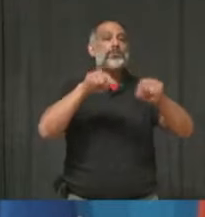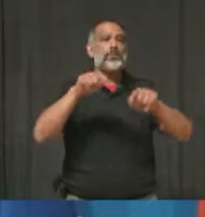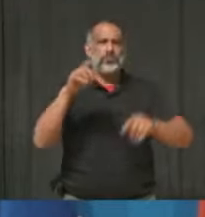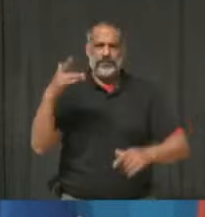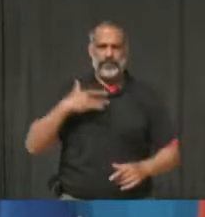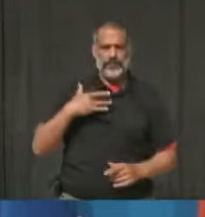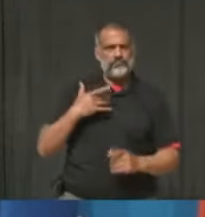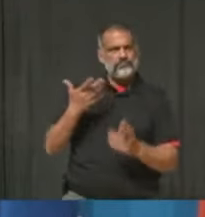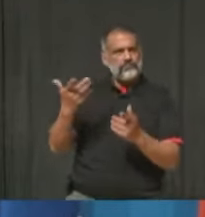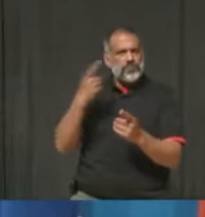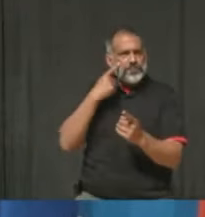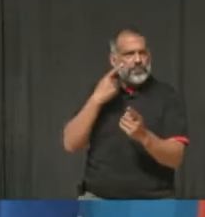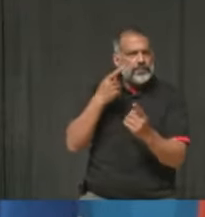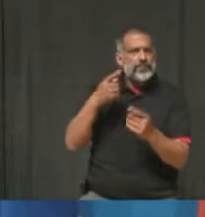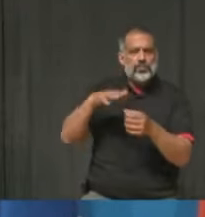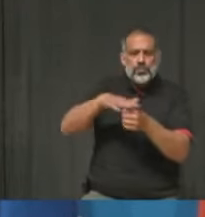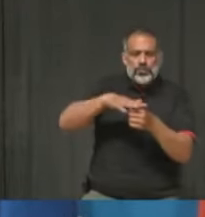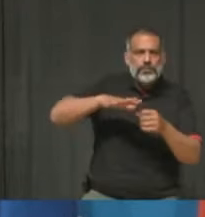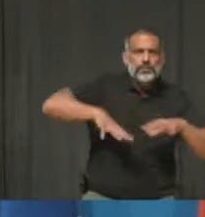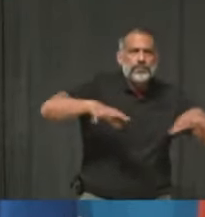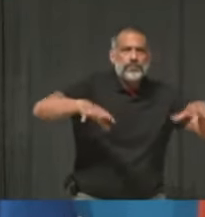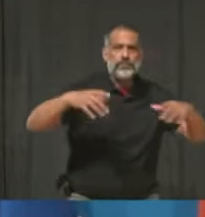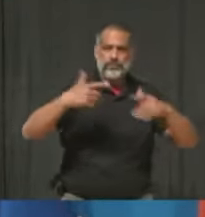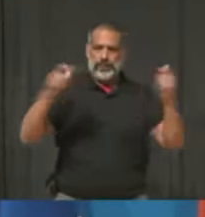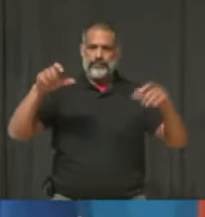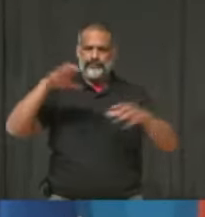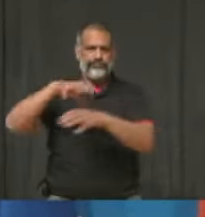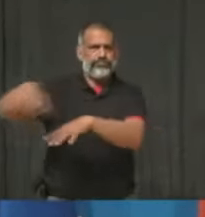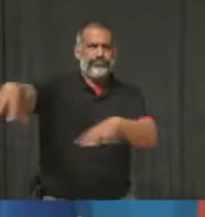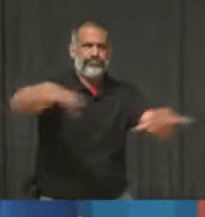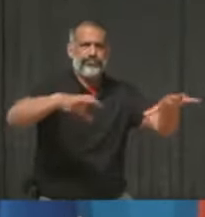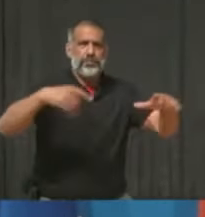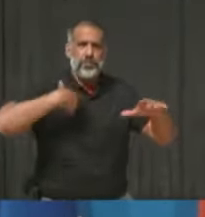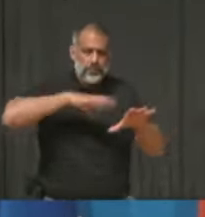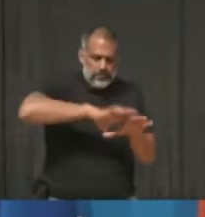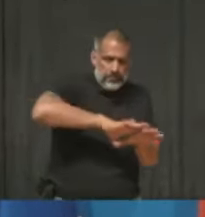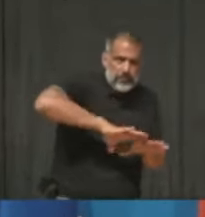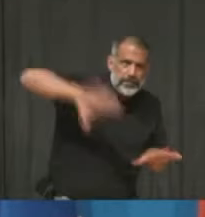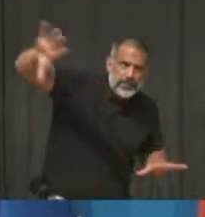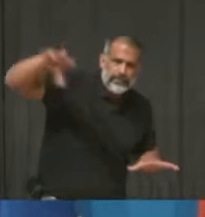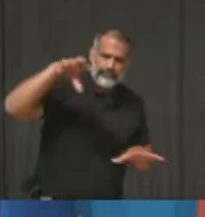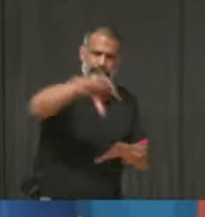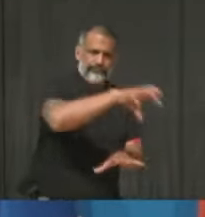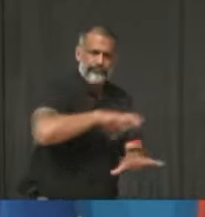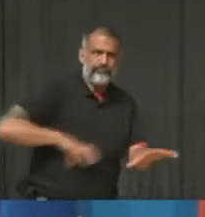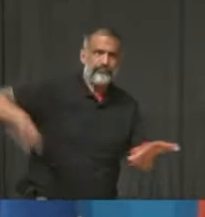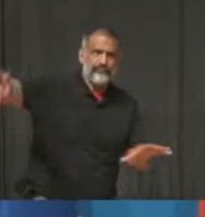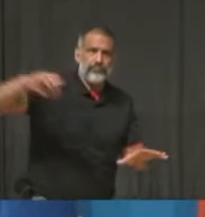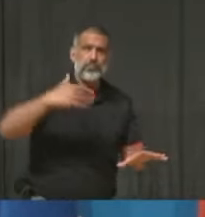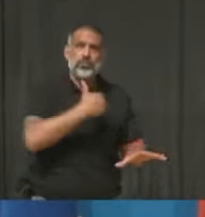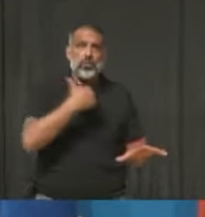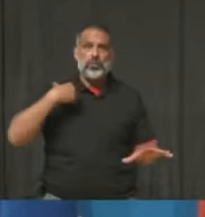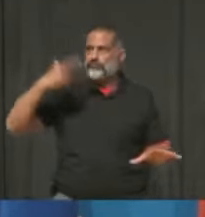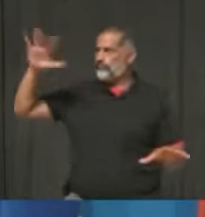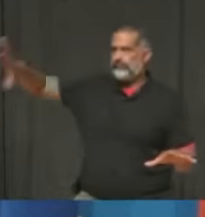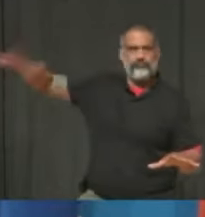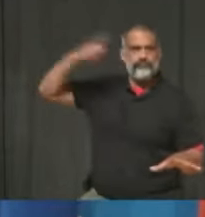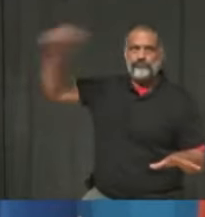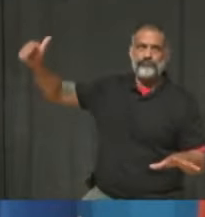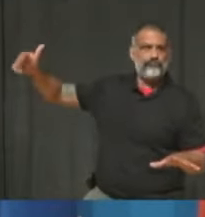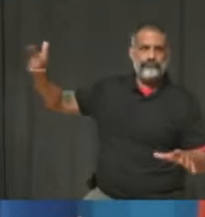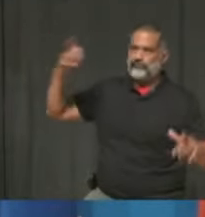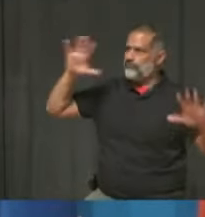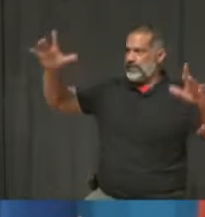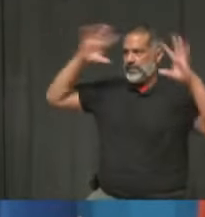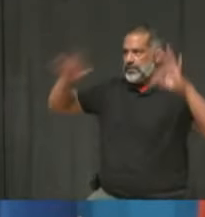different regions to go their own path, perhaps in Peel or in Mississauga or the city of Toronto. Dr. Lowe, how do you feel? And then we'll ask